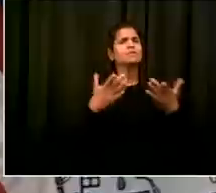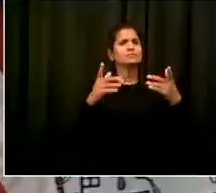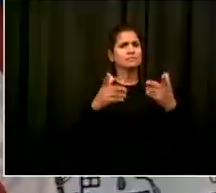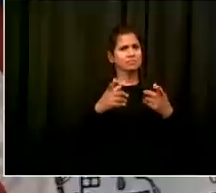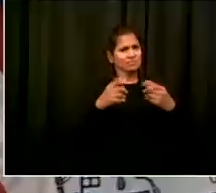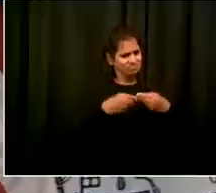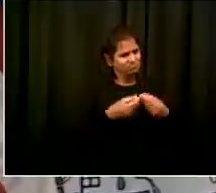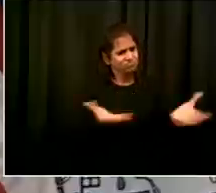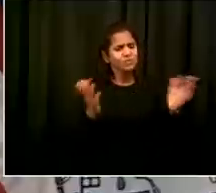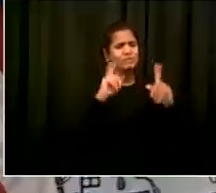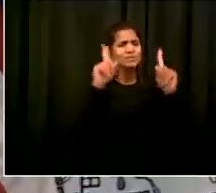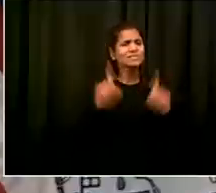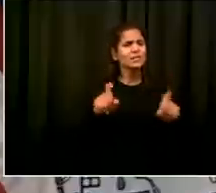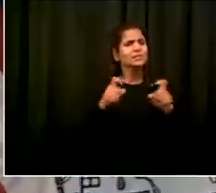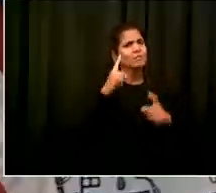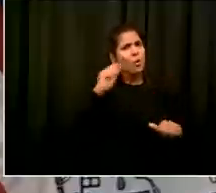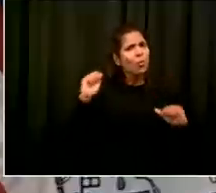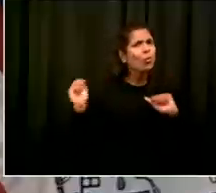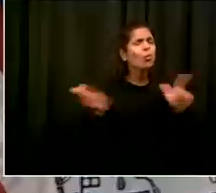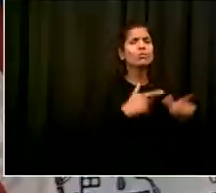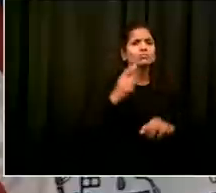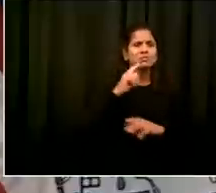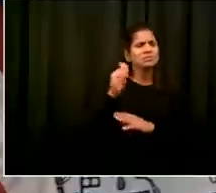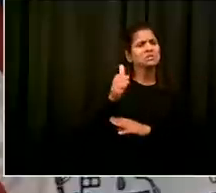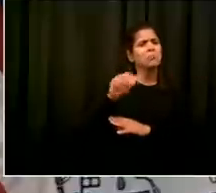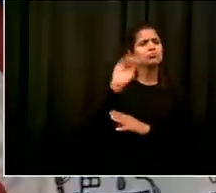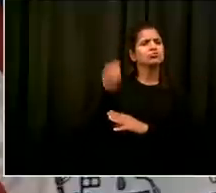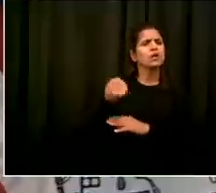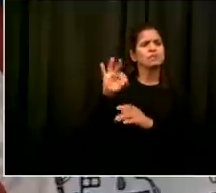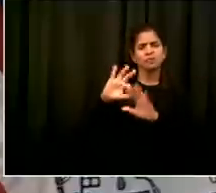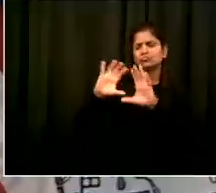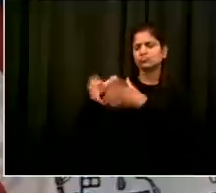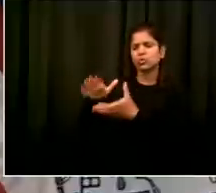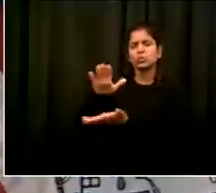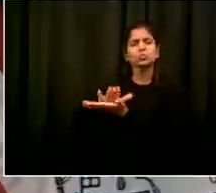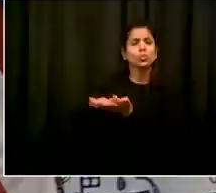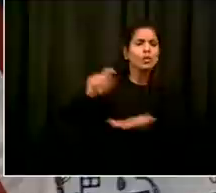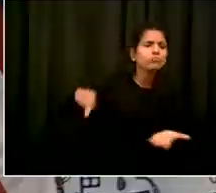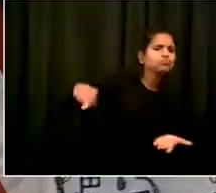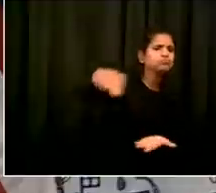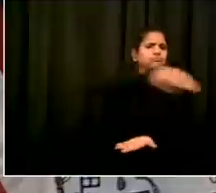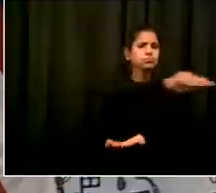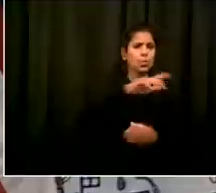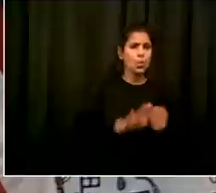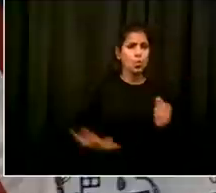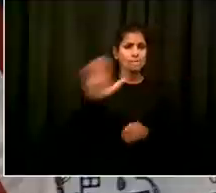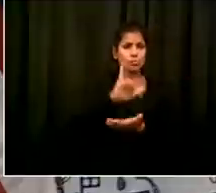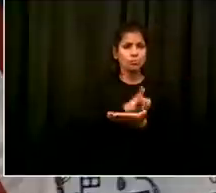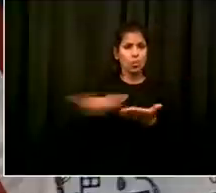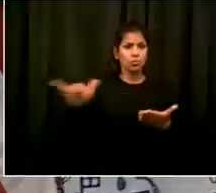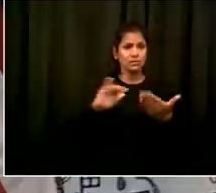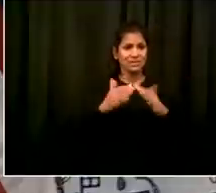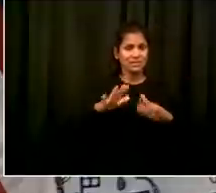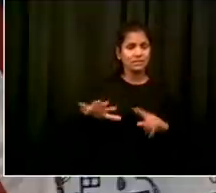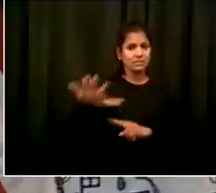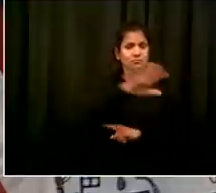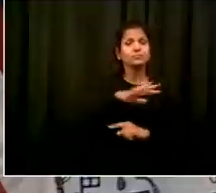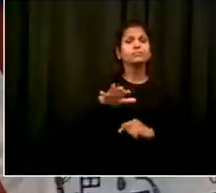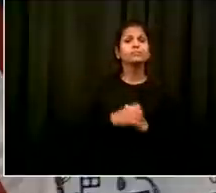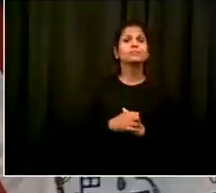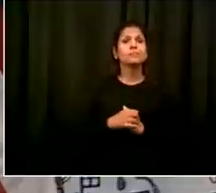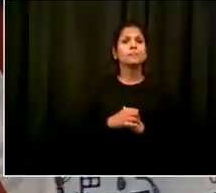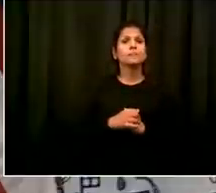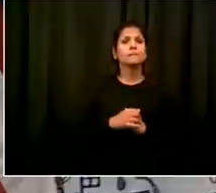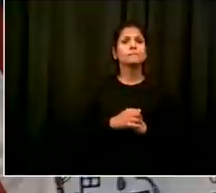regular basis okay everybody as we conclude today um just want to really point out the last few